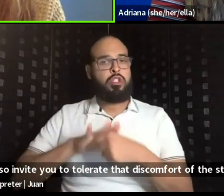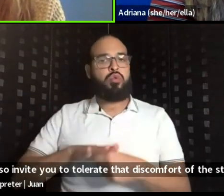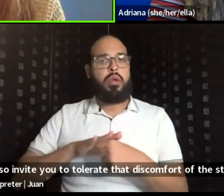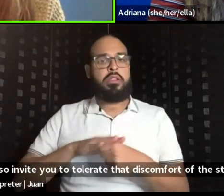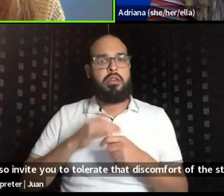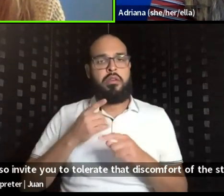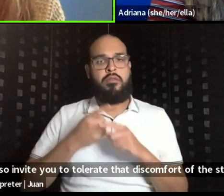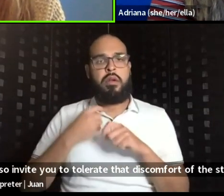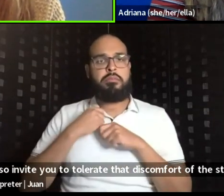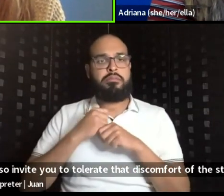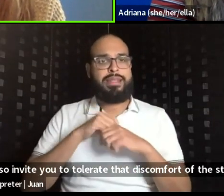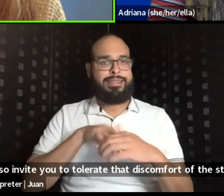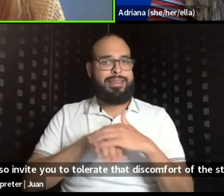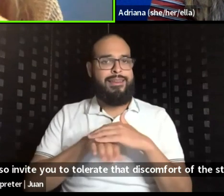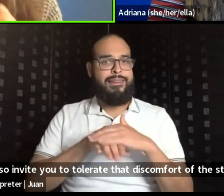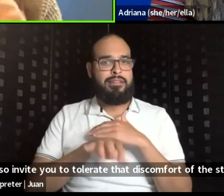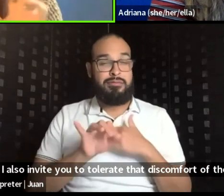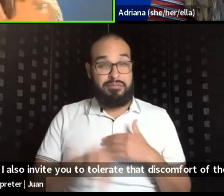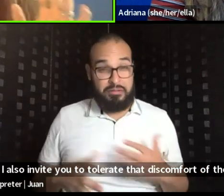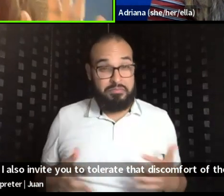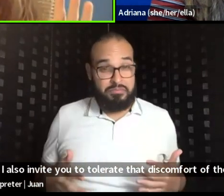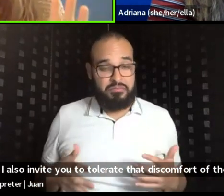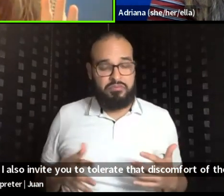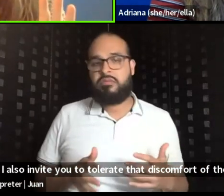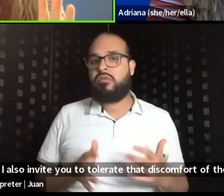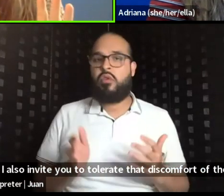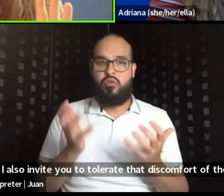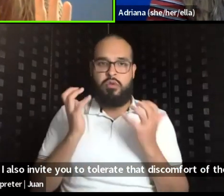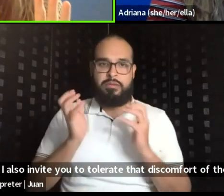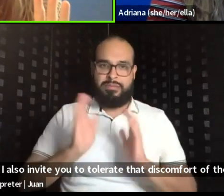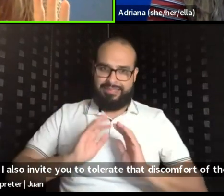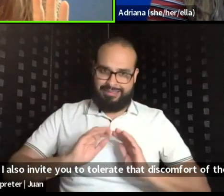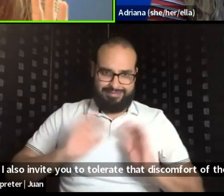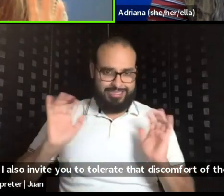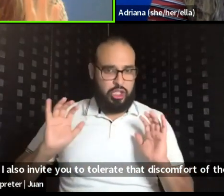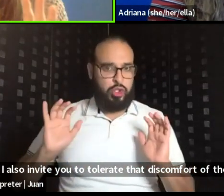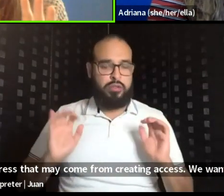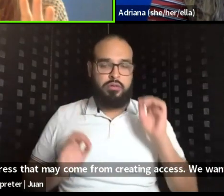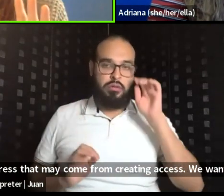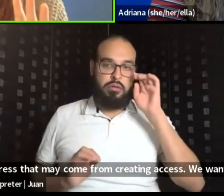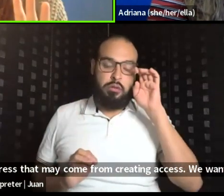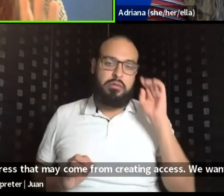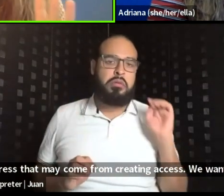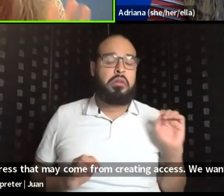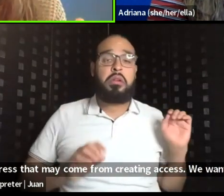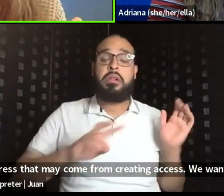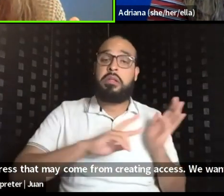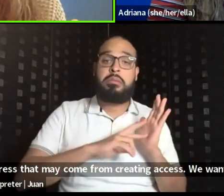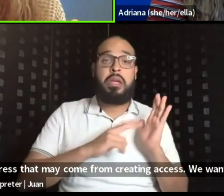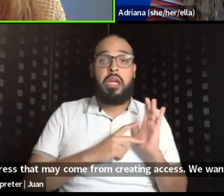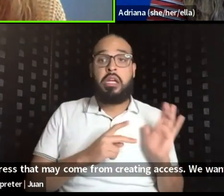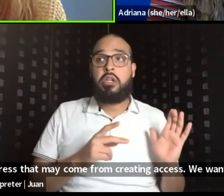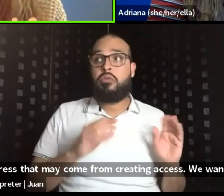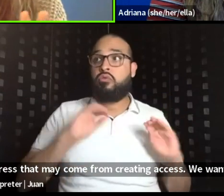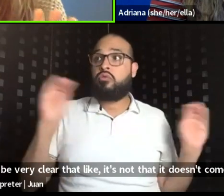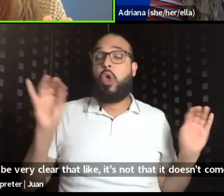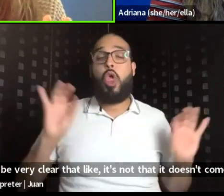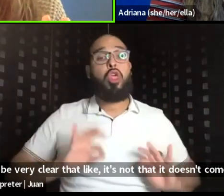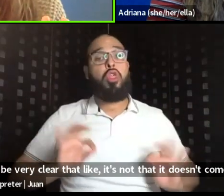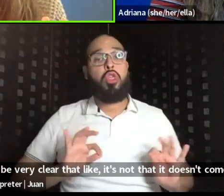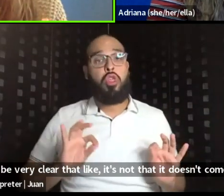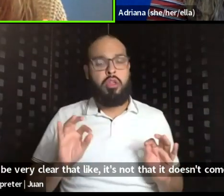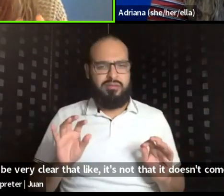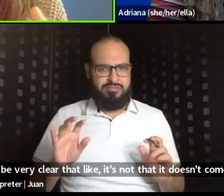from creating access. We want to be very clear that like, it's not that it doesn't come without worry or without